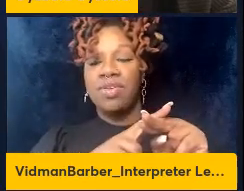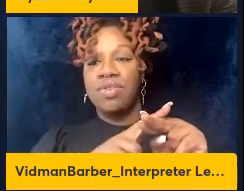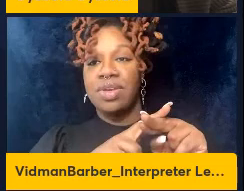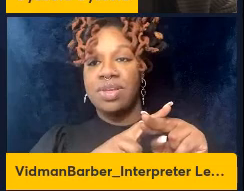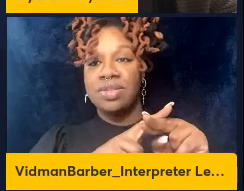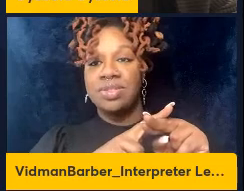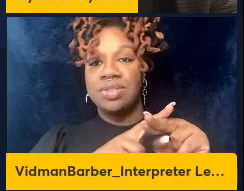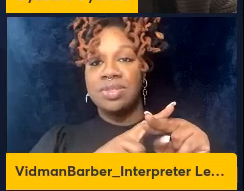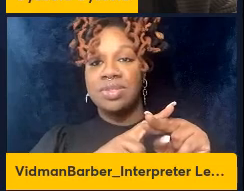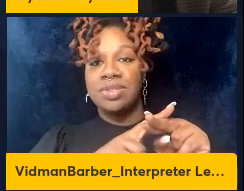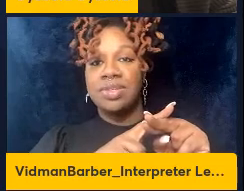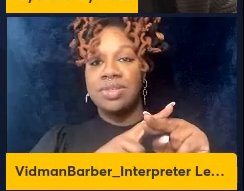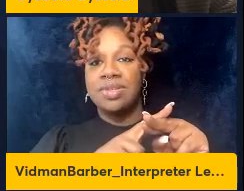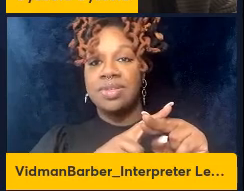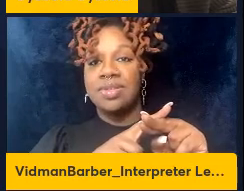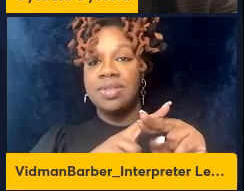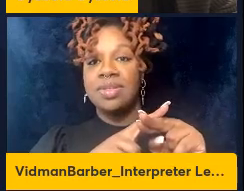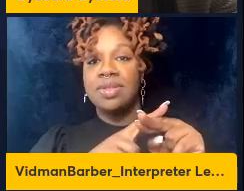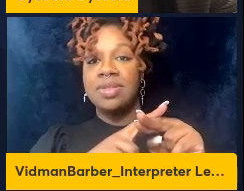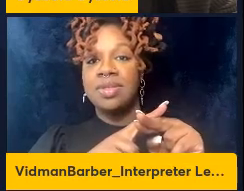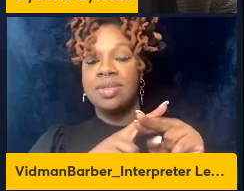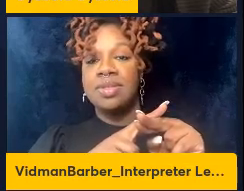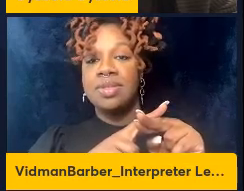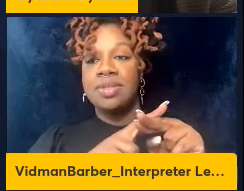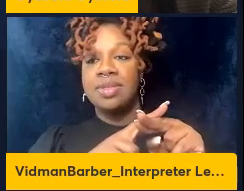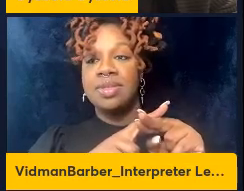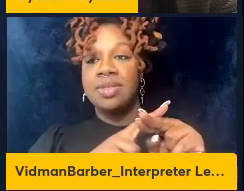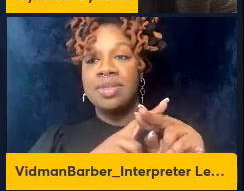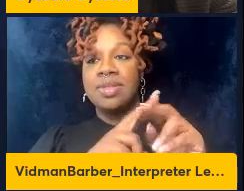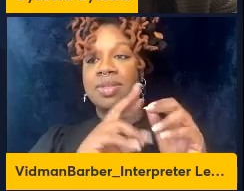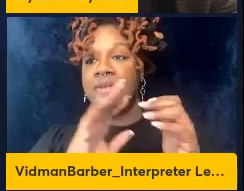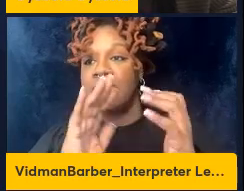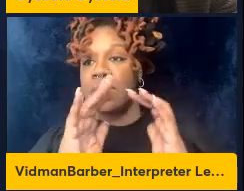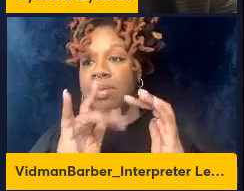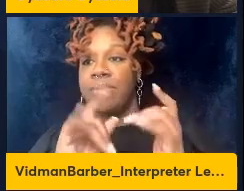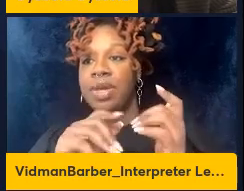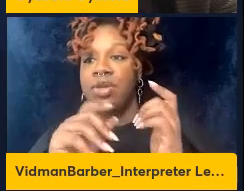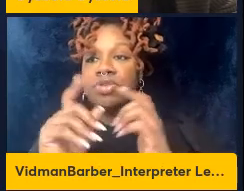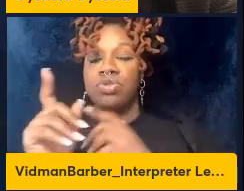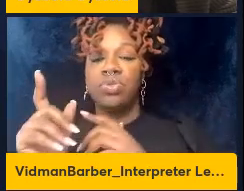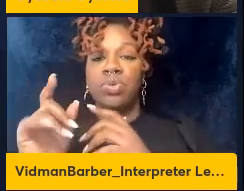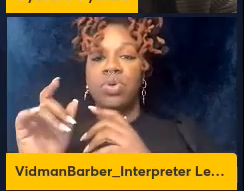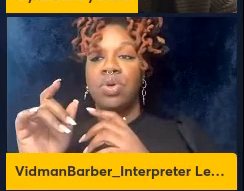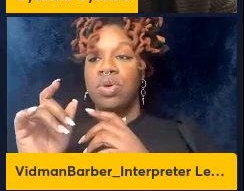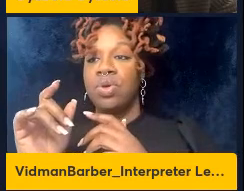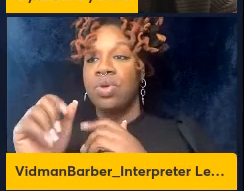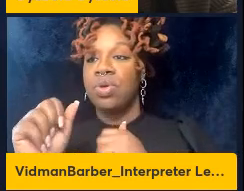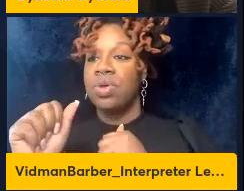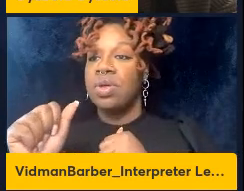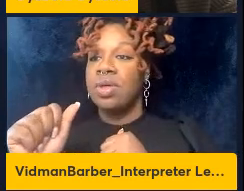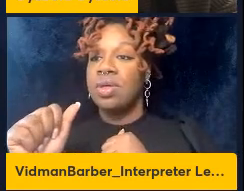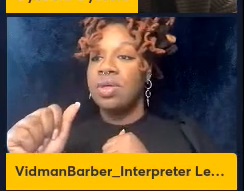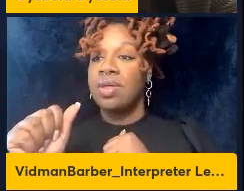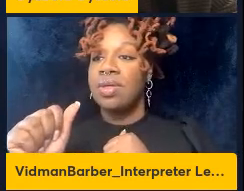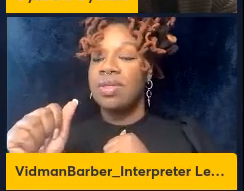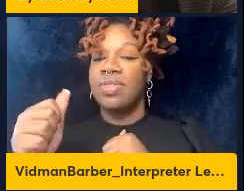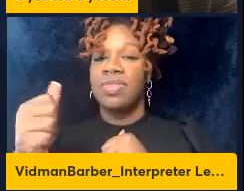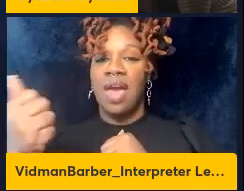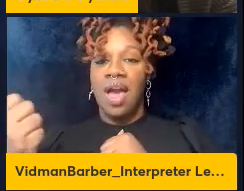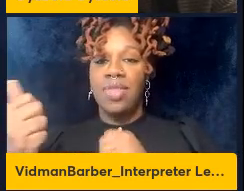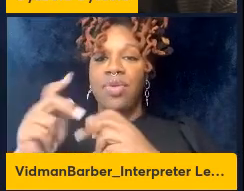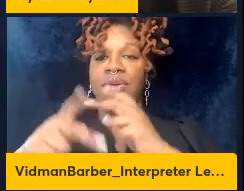body and rewilding in all the strain of mice rewilding leads to increase in